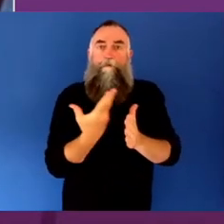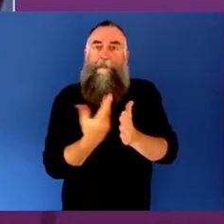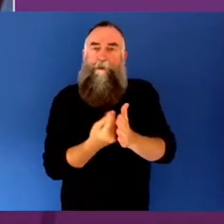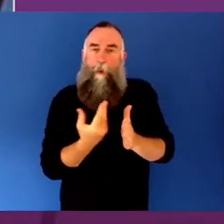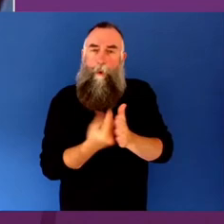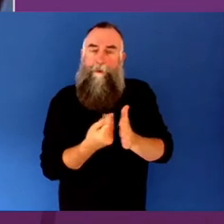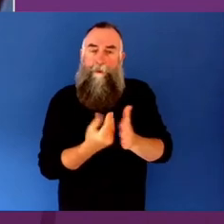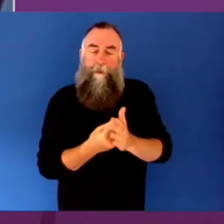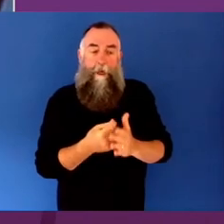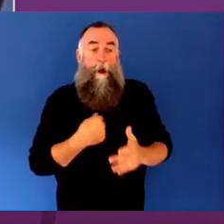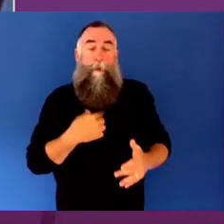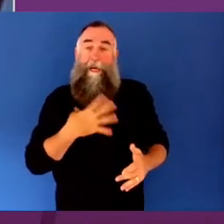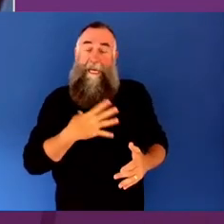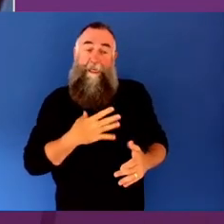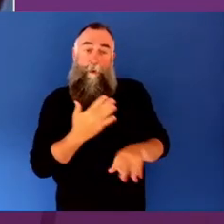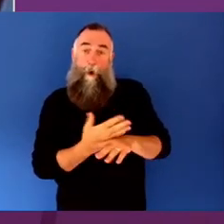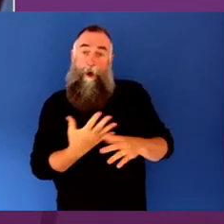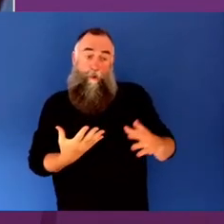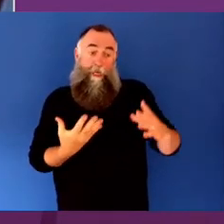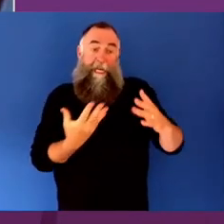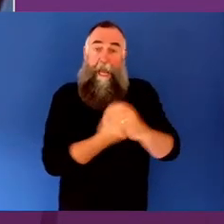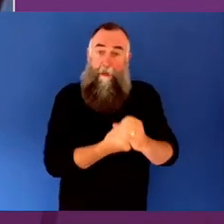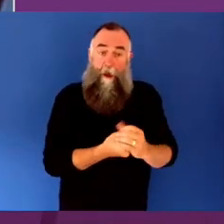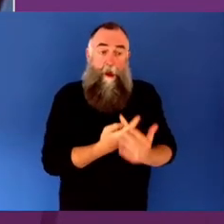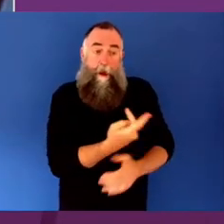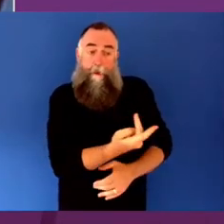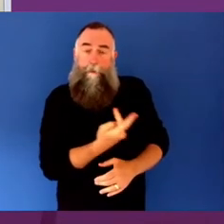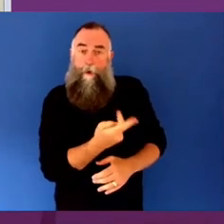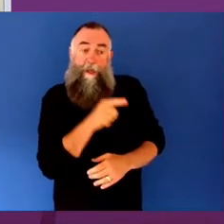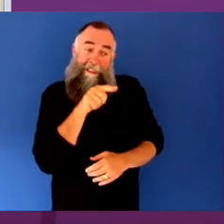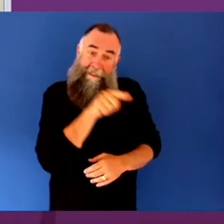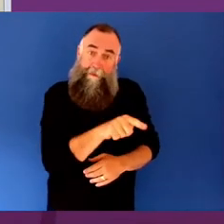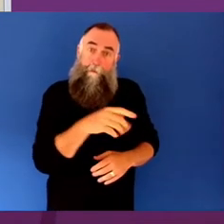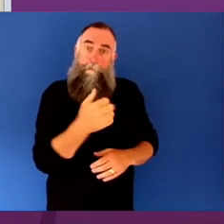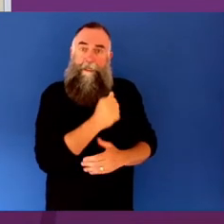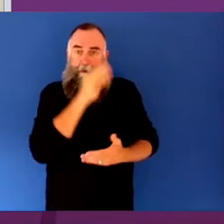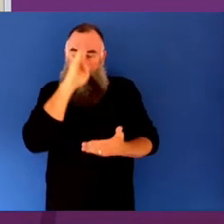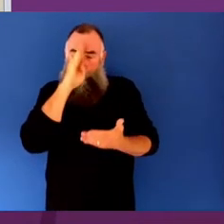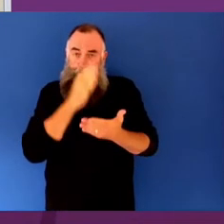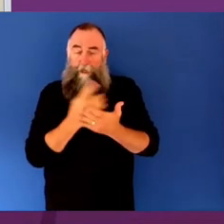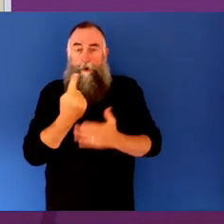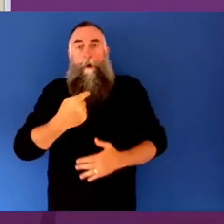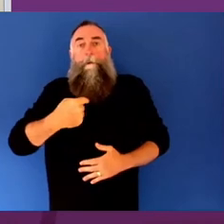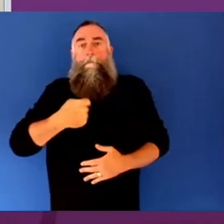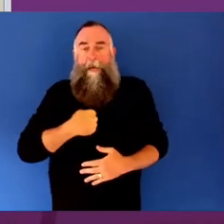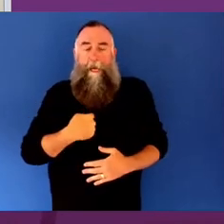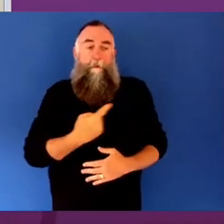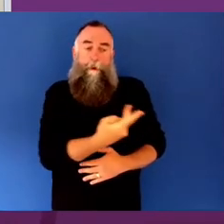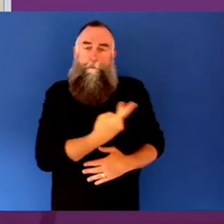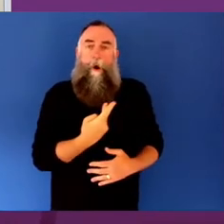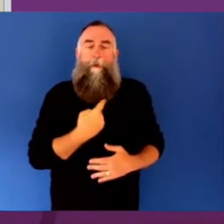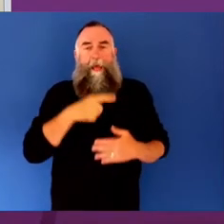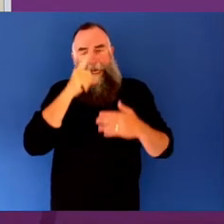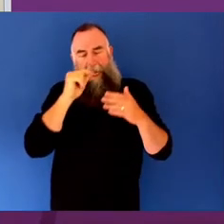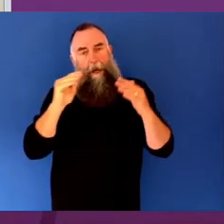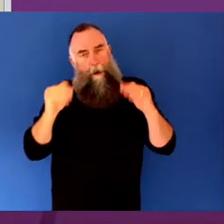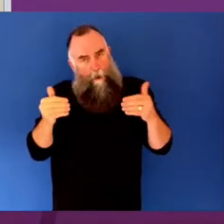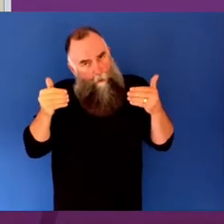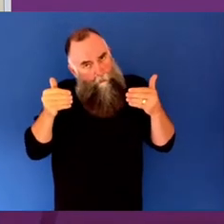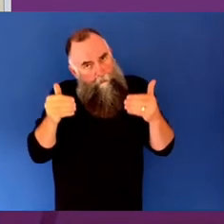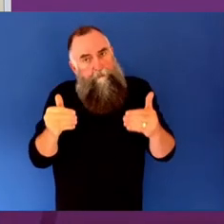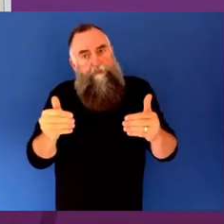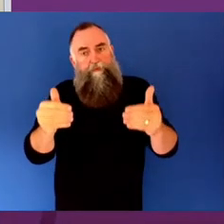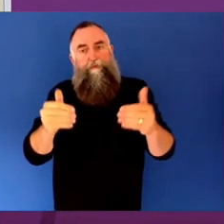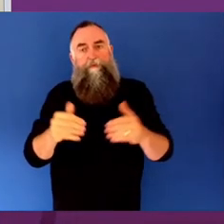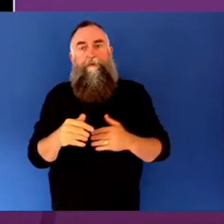me and we can move forward. Greta, you talk beautifully about the hormonal ecology